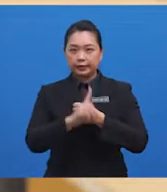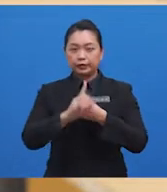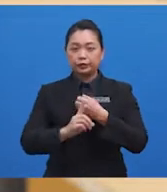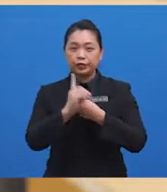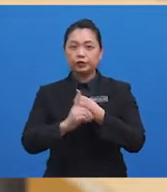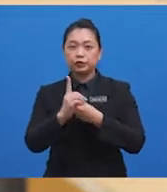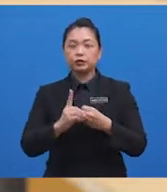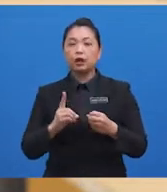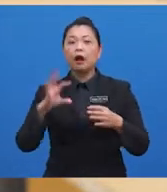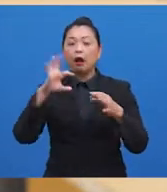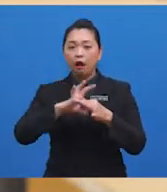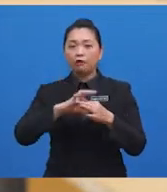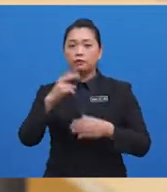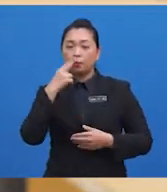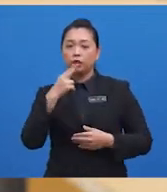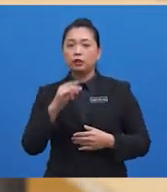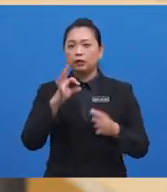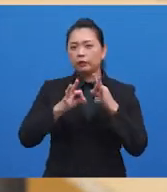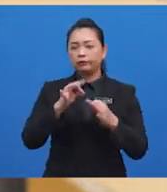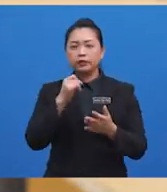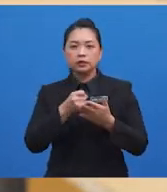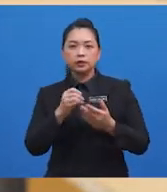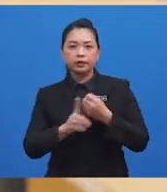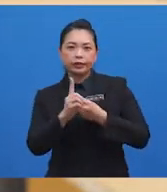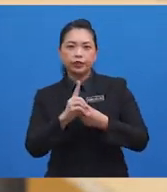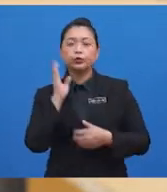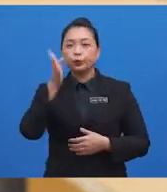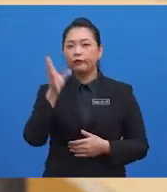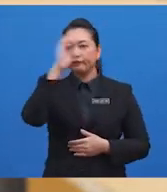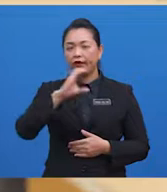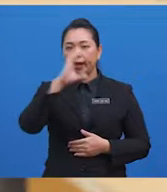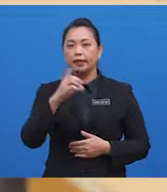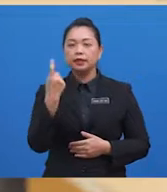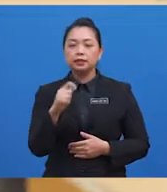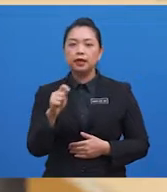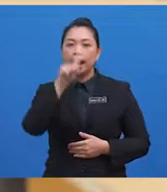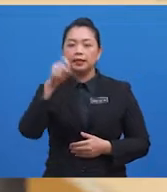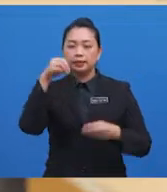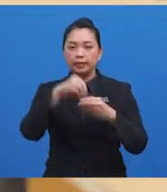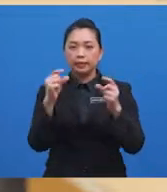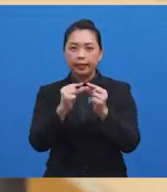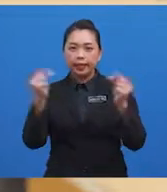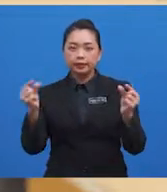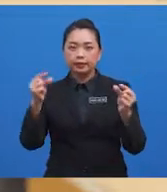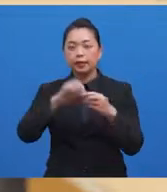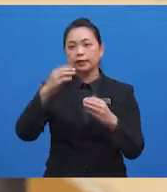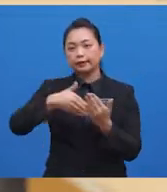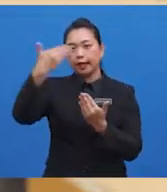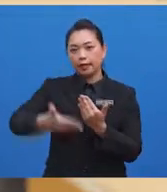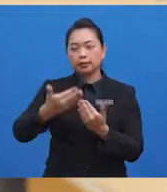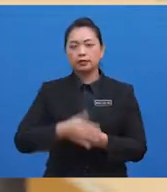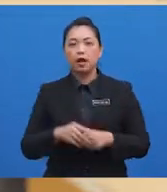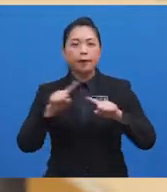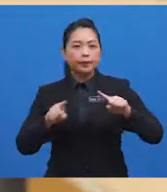of vaping or is it more dangerous than smoking? You will find the answers for the gaps in this text in our next segment